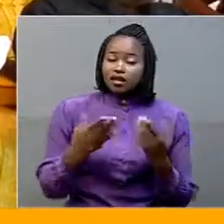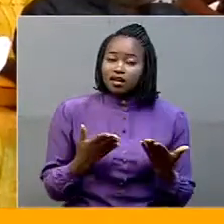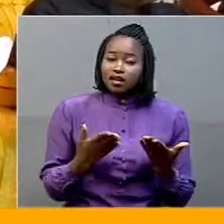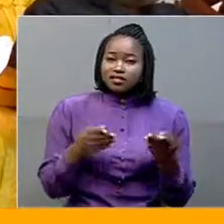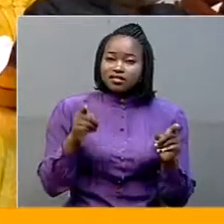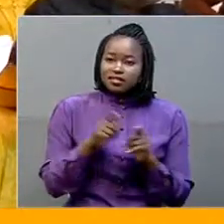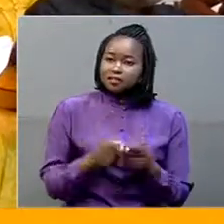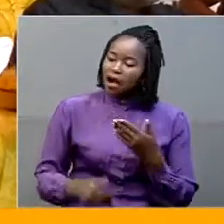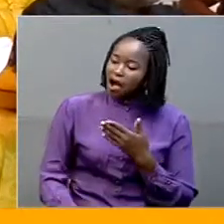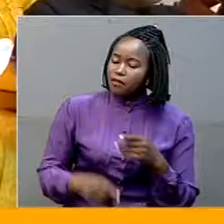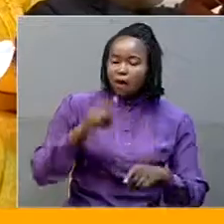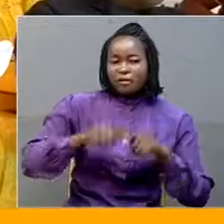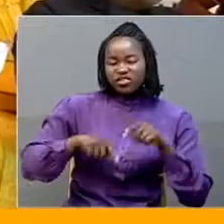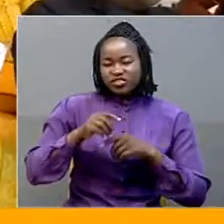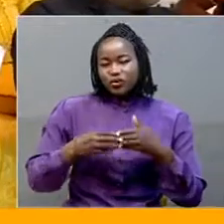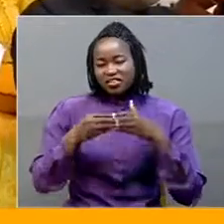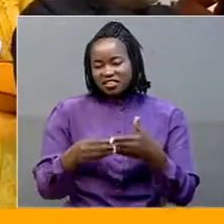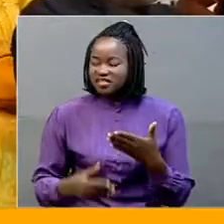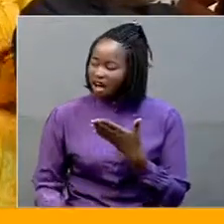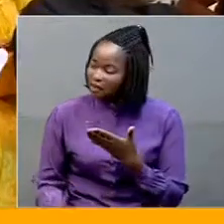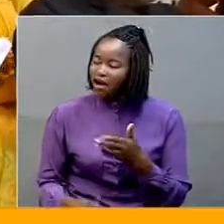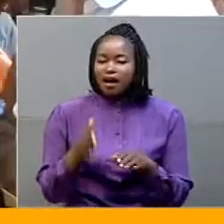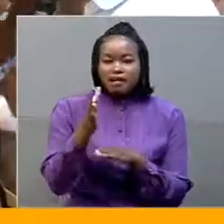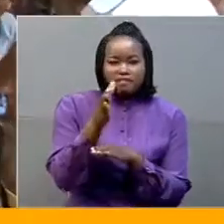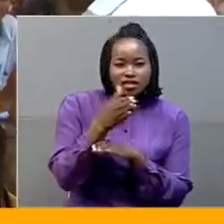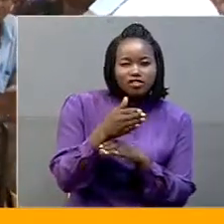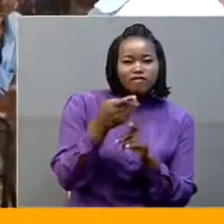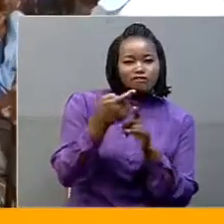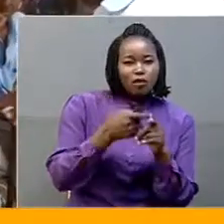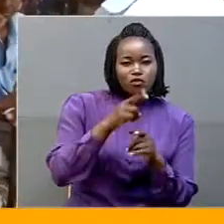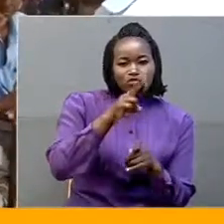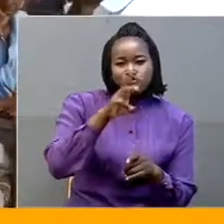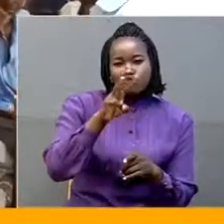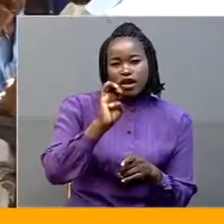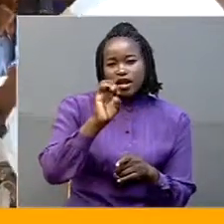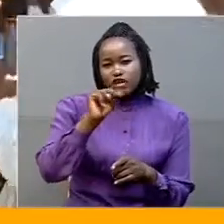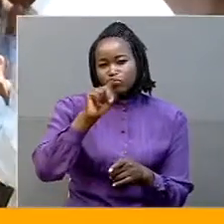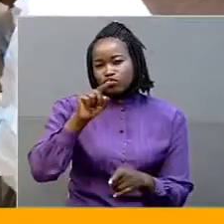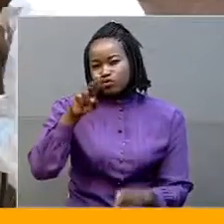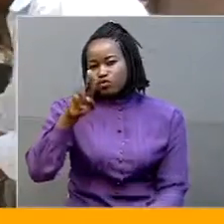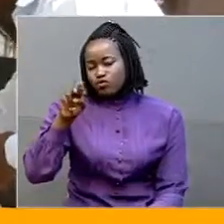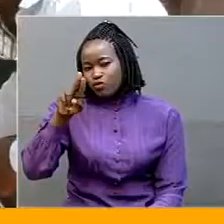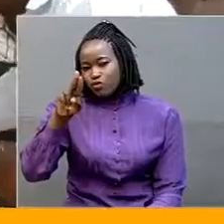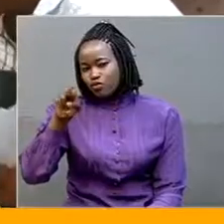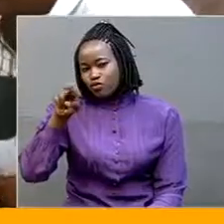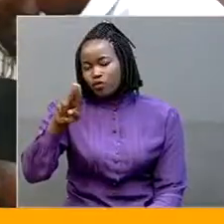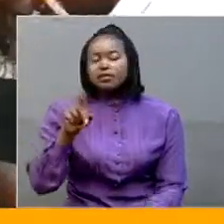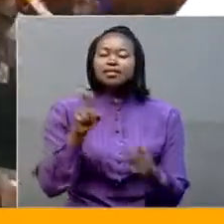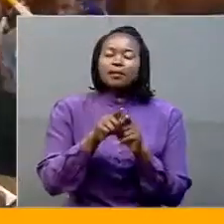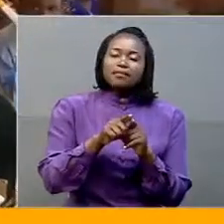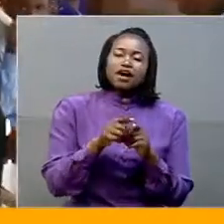attracted political leaders, ministers from Obusinga, Warren Ziruru, and religious leaders, among others.